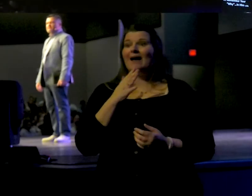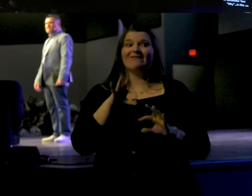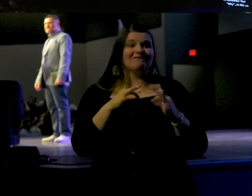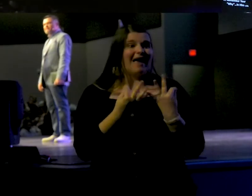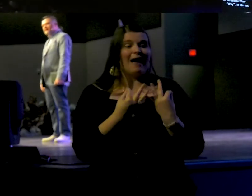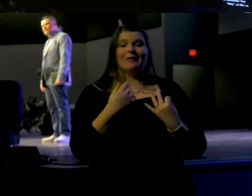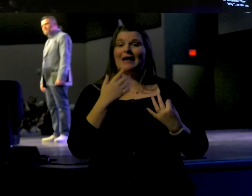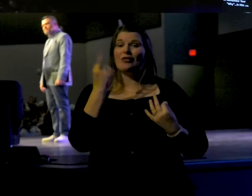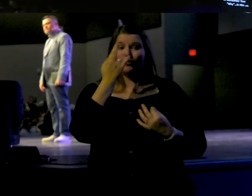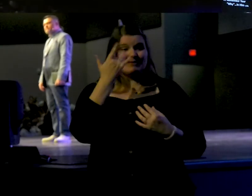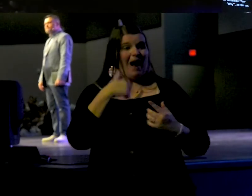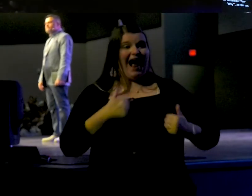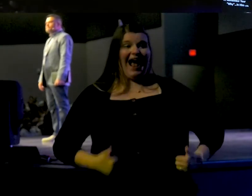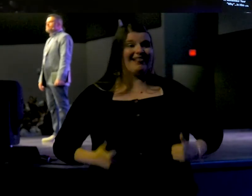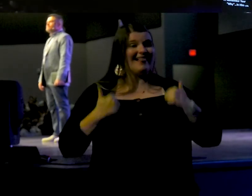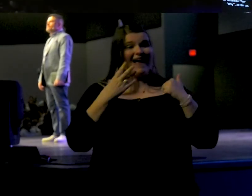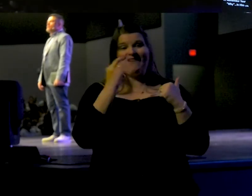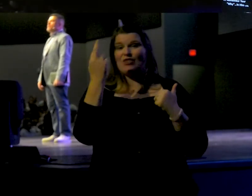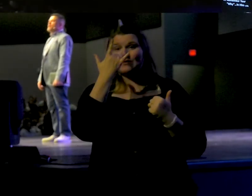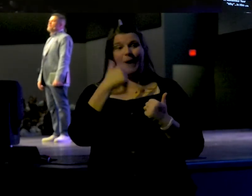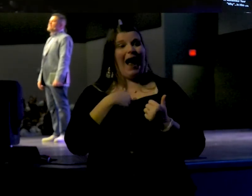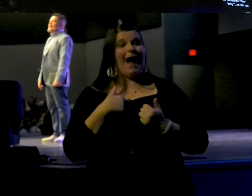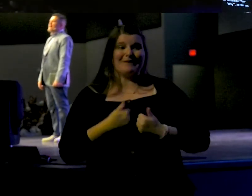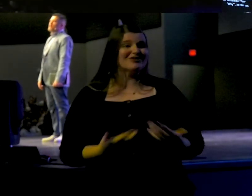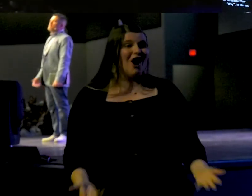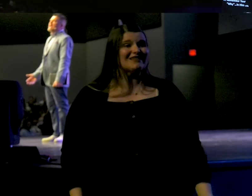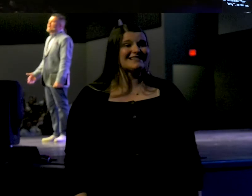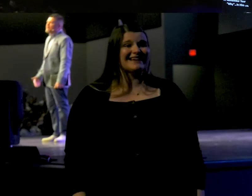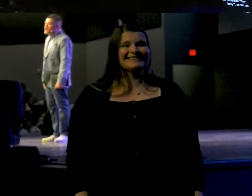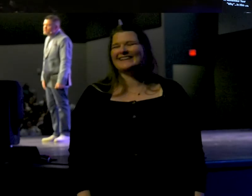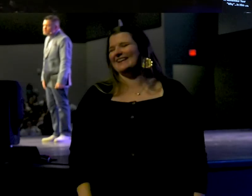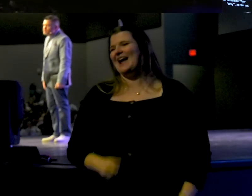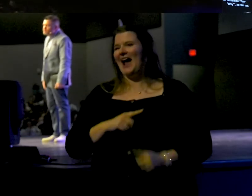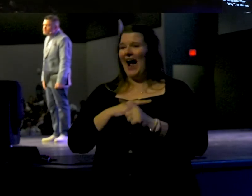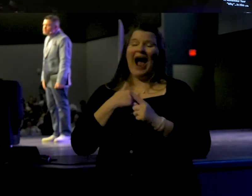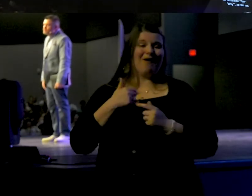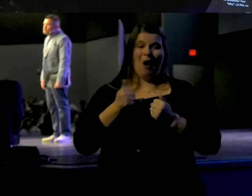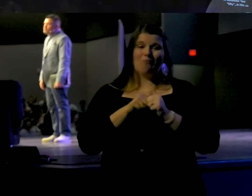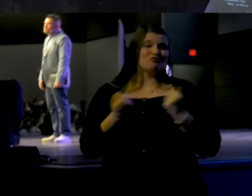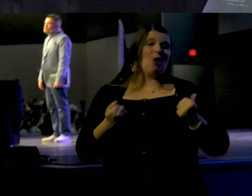reason I'm exhausted. Same time. We're broke and tired. Couldn't be happier.